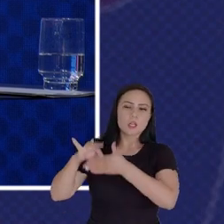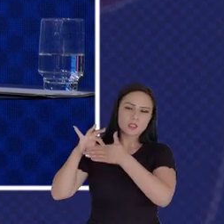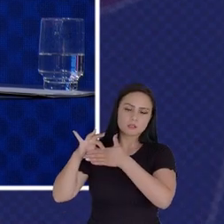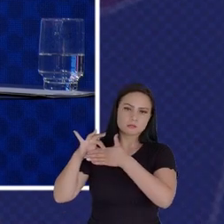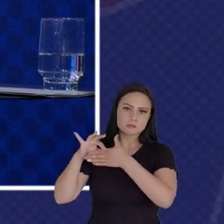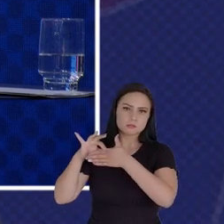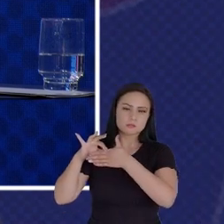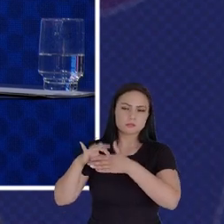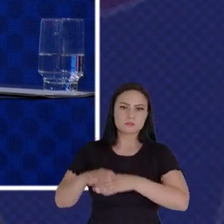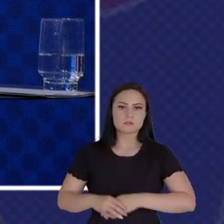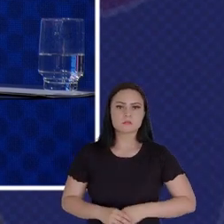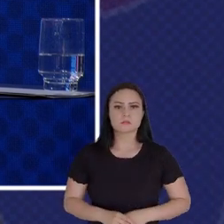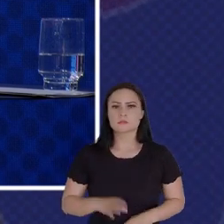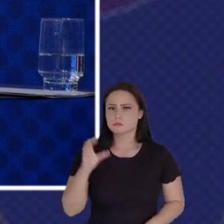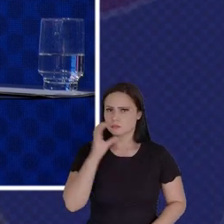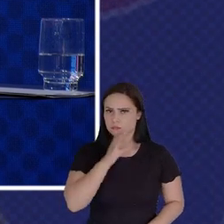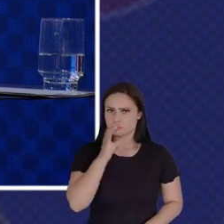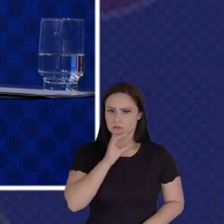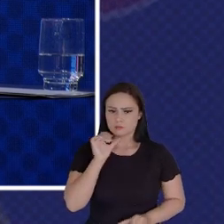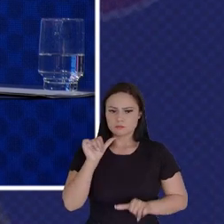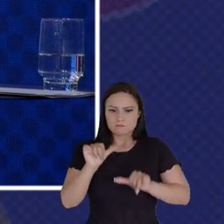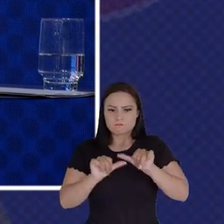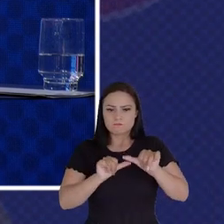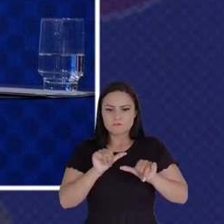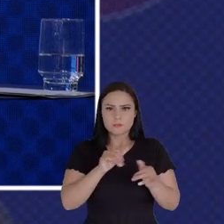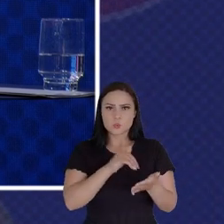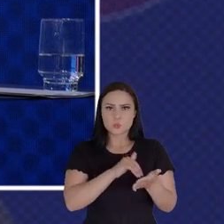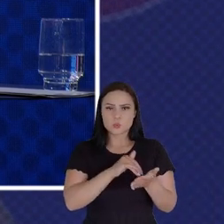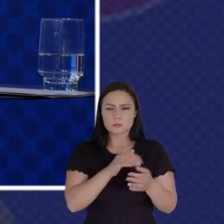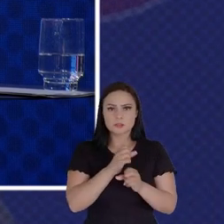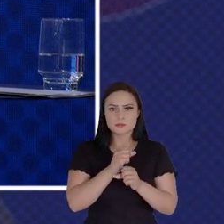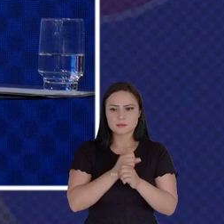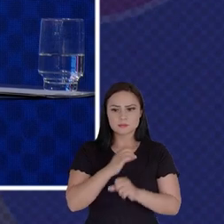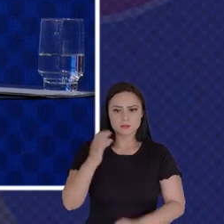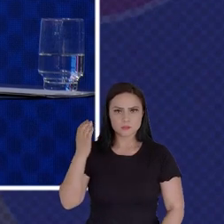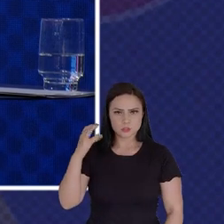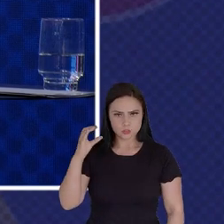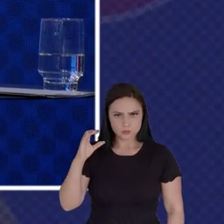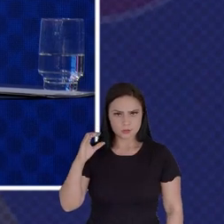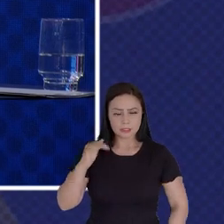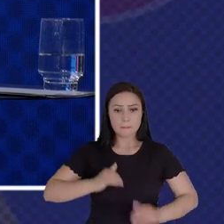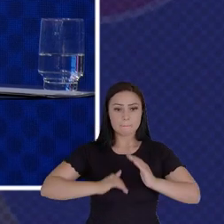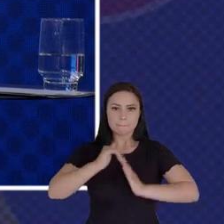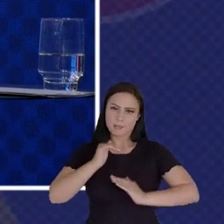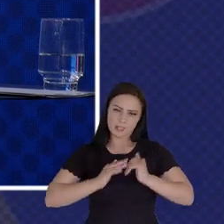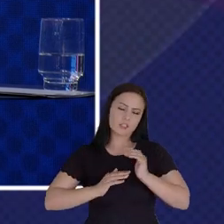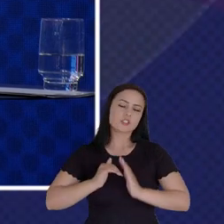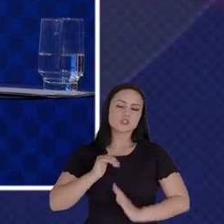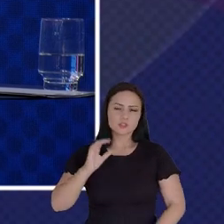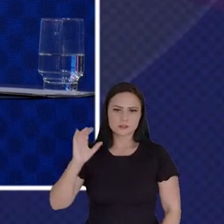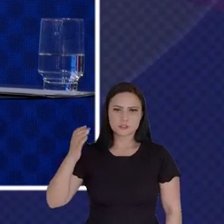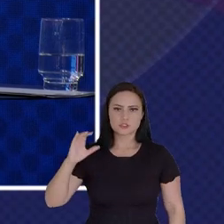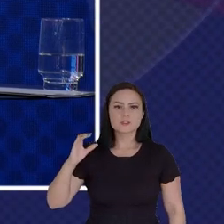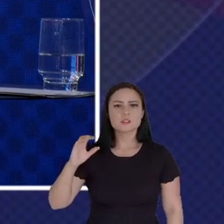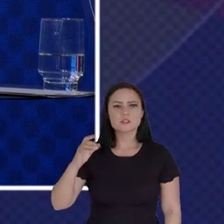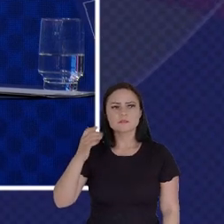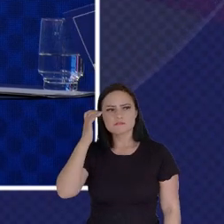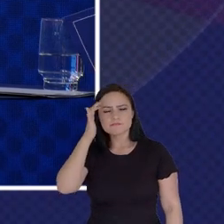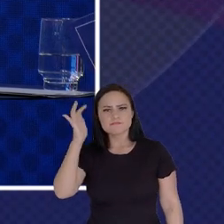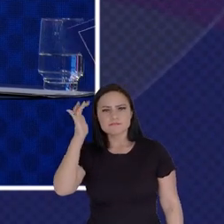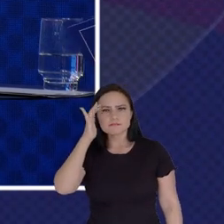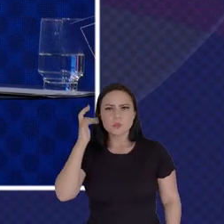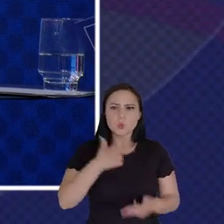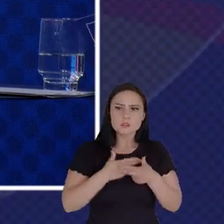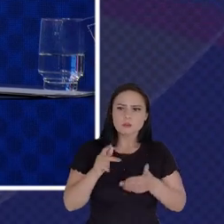Translating The Latest Findings From Science If You Think About It So One Thing That Has Absolutely Revolutionized